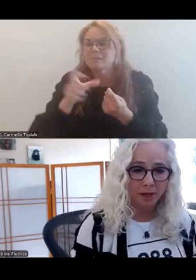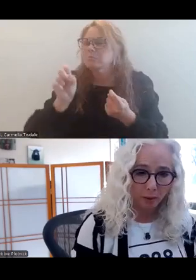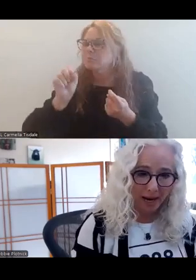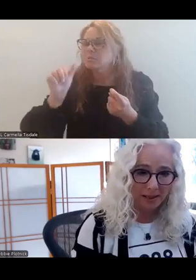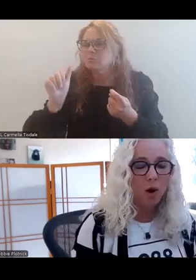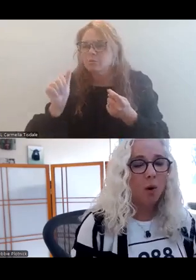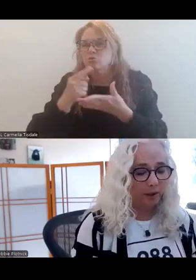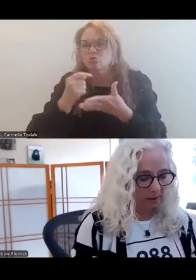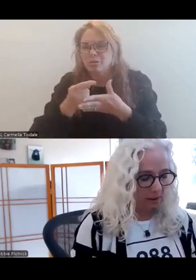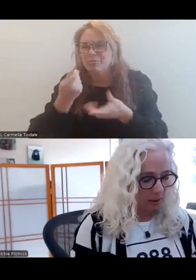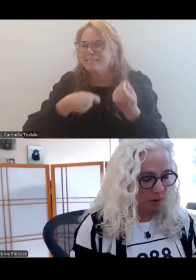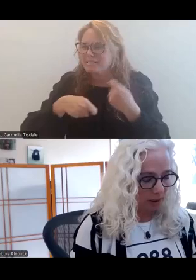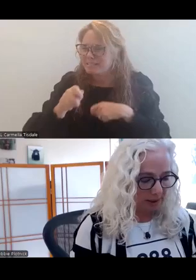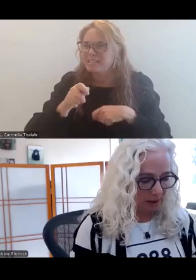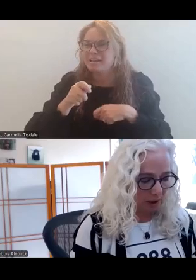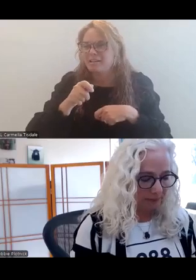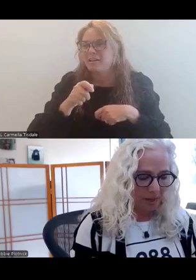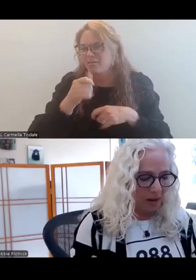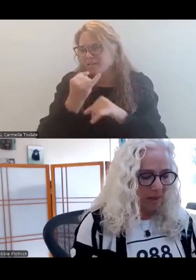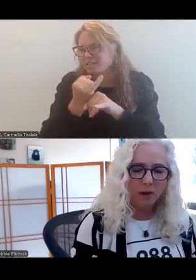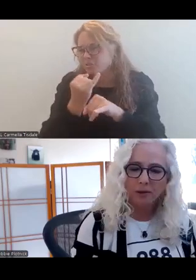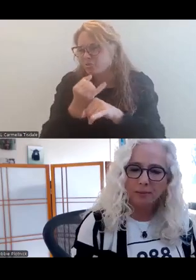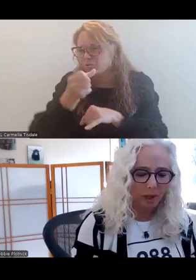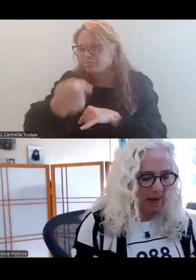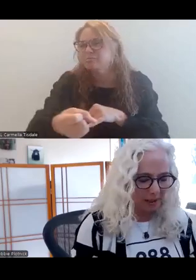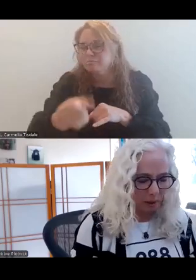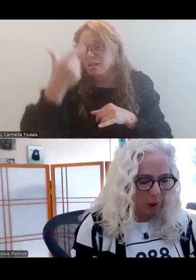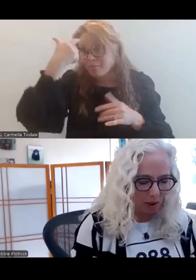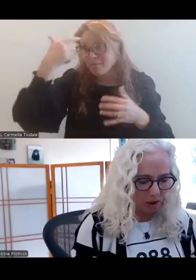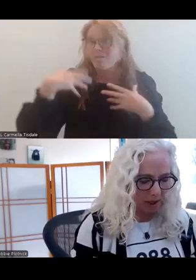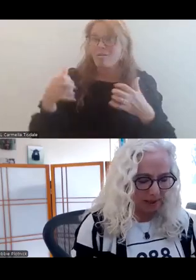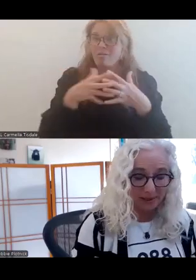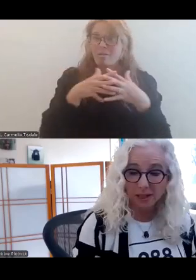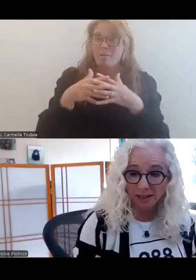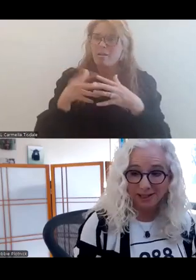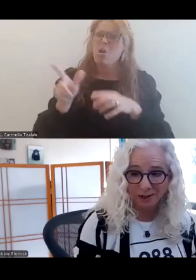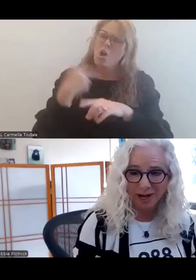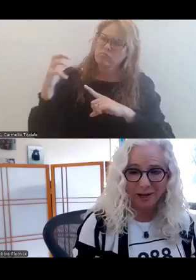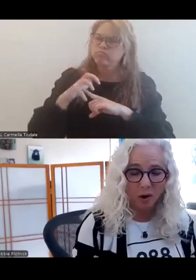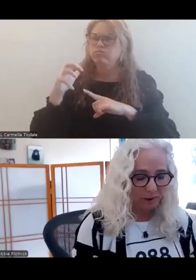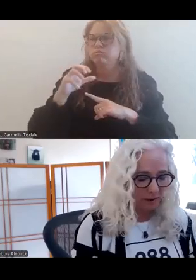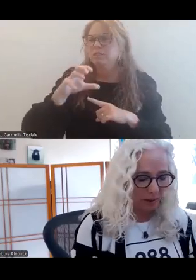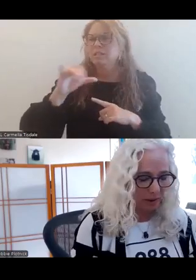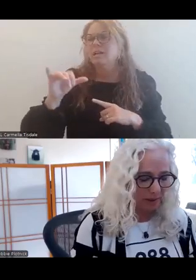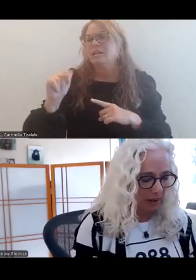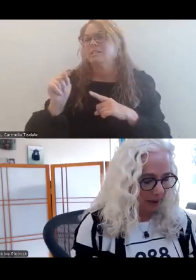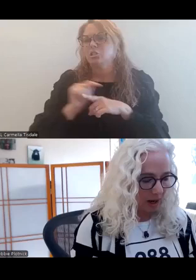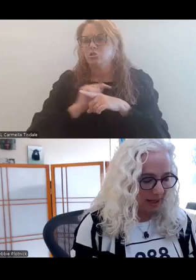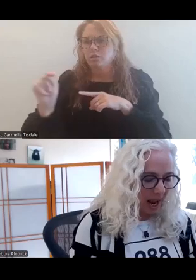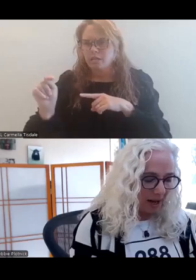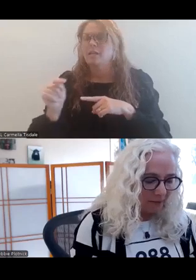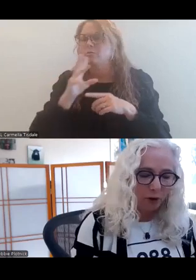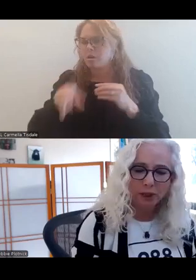rather than arrest or institutionalization. Mental health America has long championed CIT training, also spoken